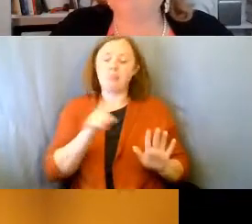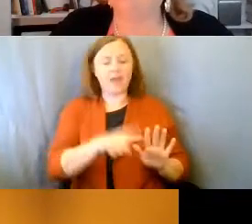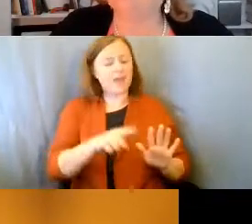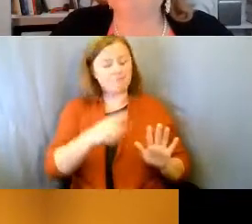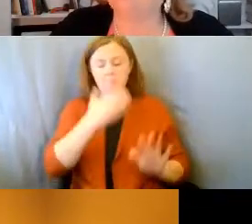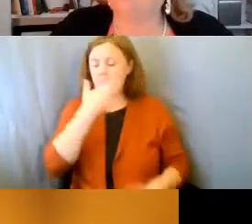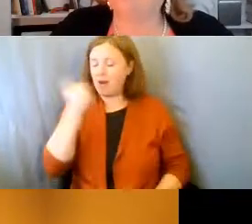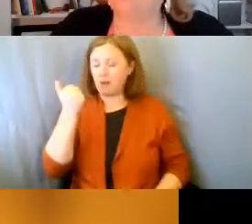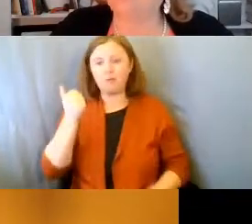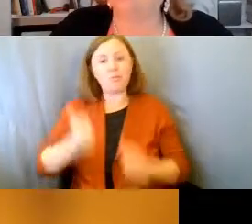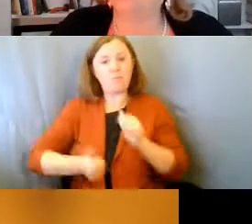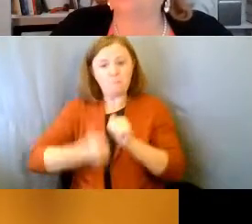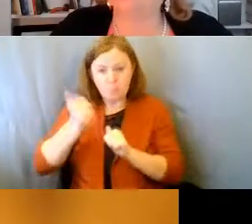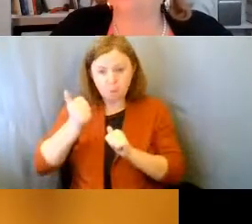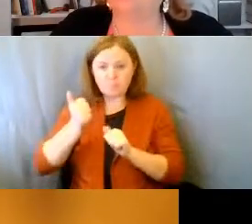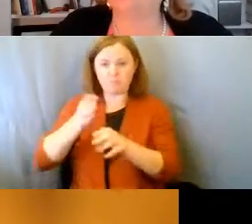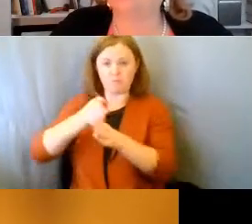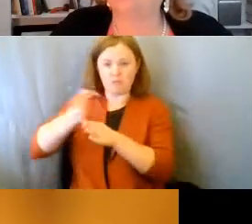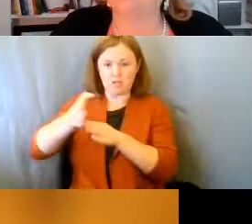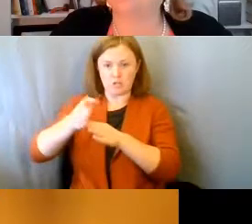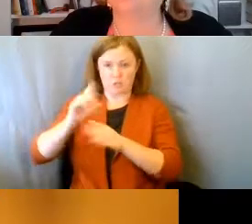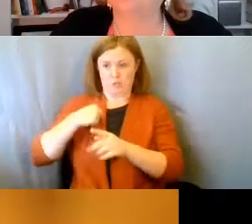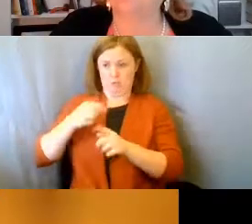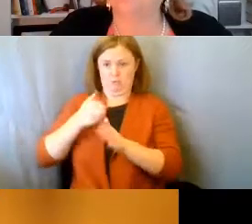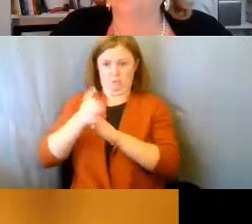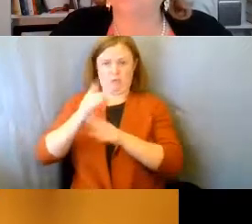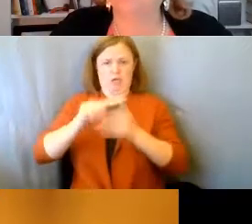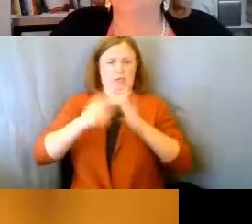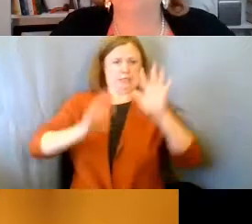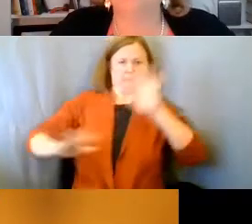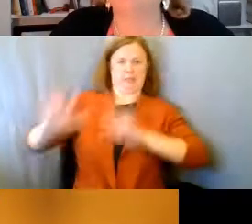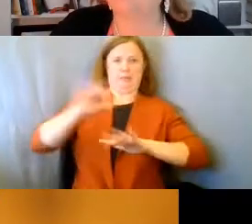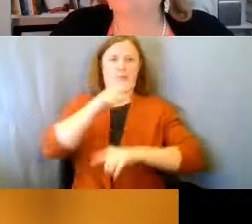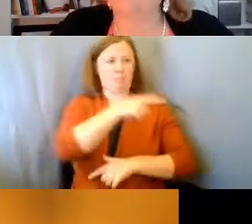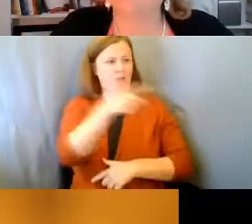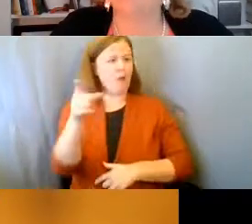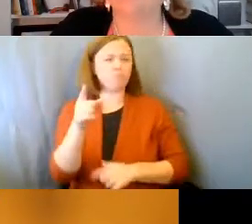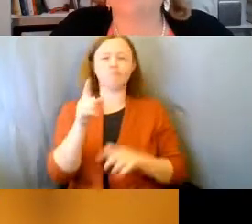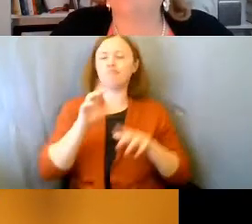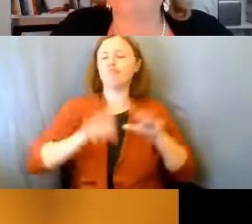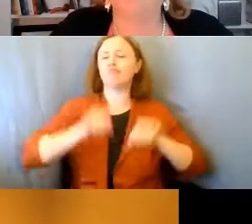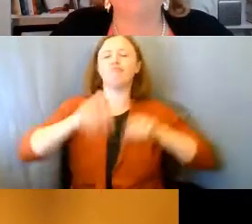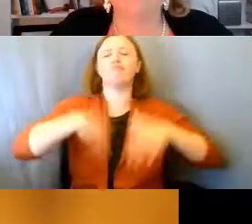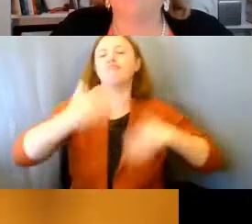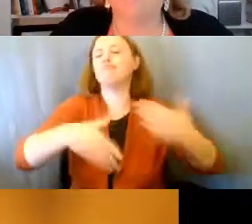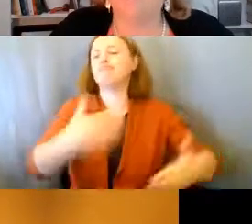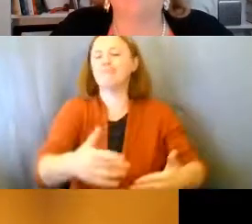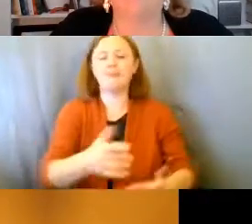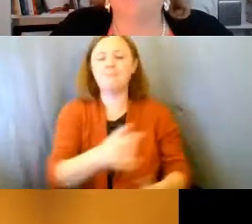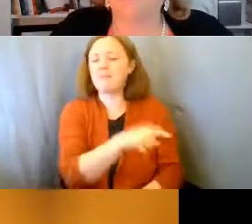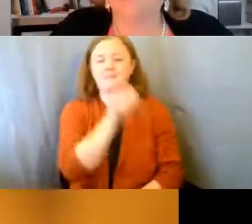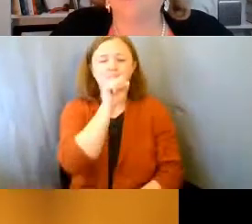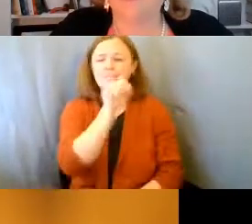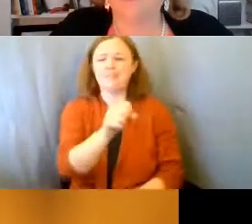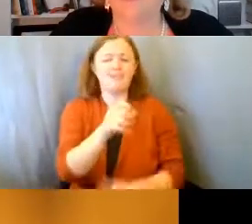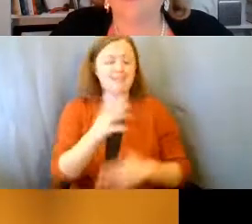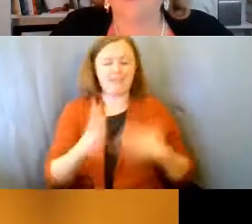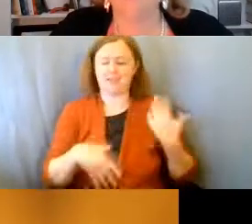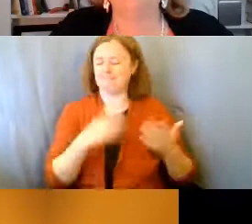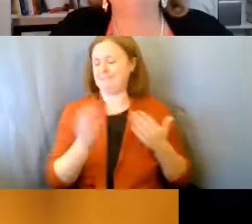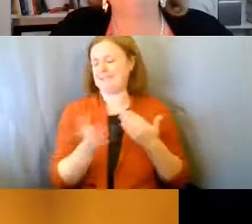way better than most of the professionals when they first started. They just took to it like a fish to water. They,